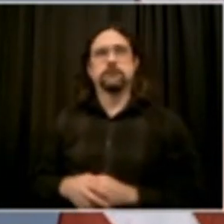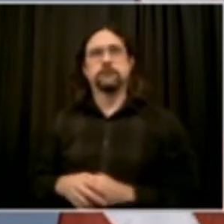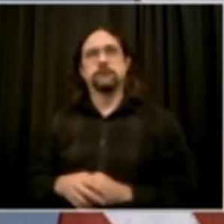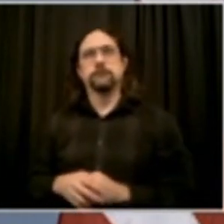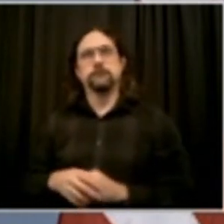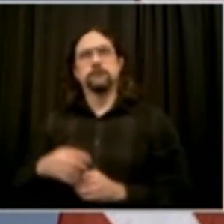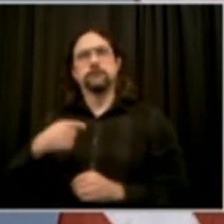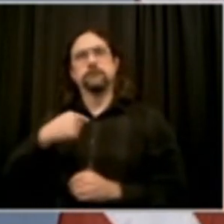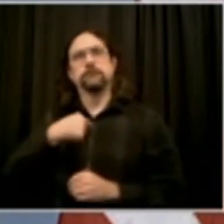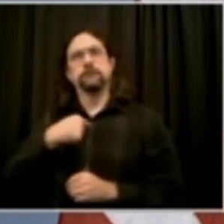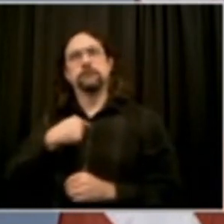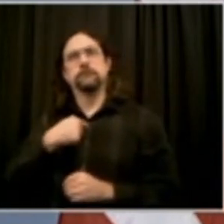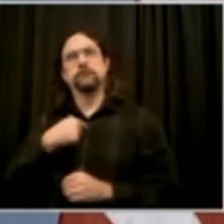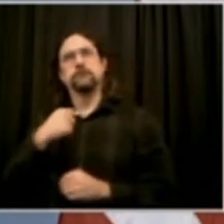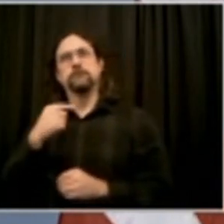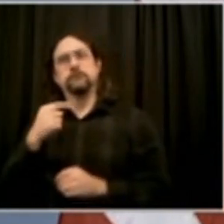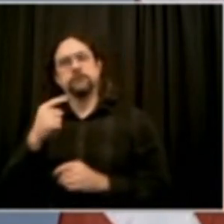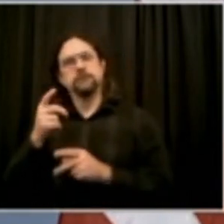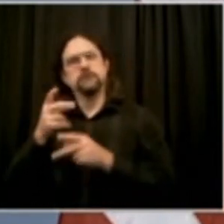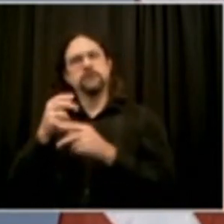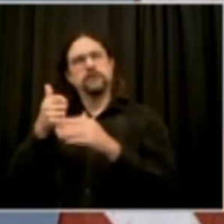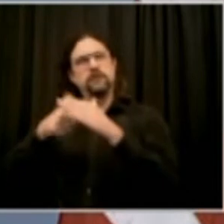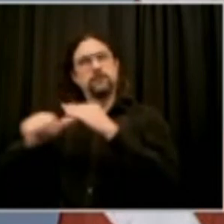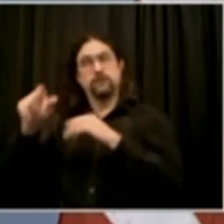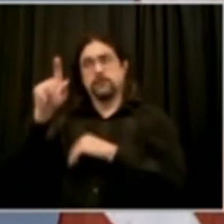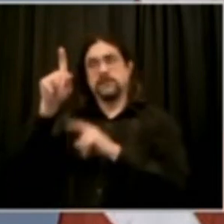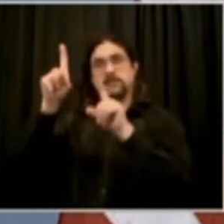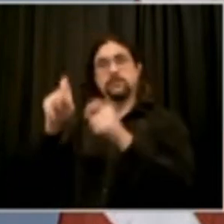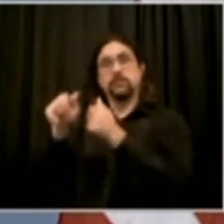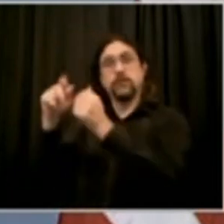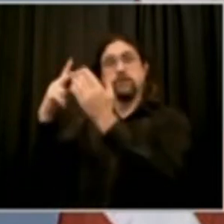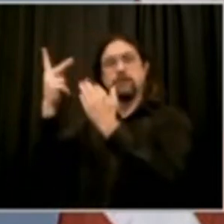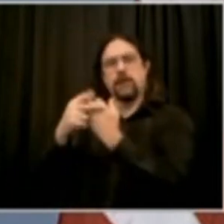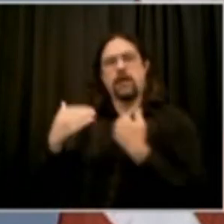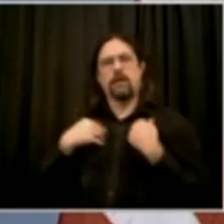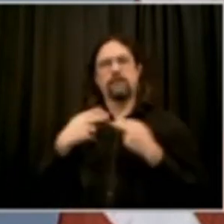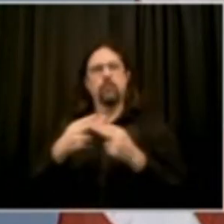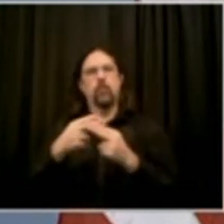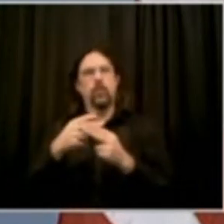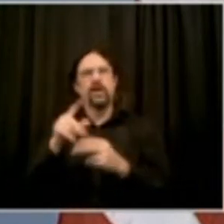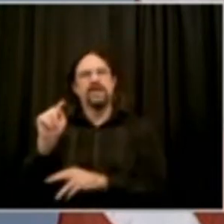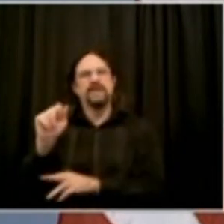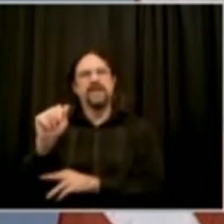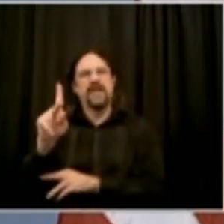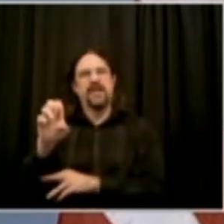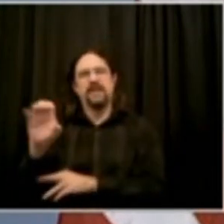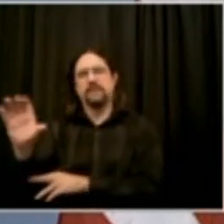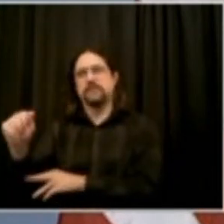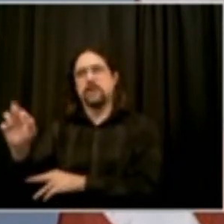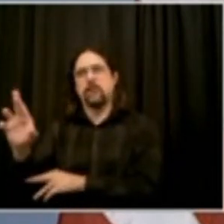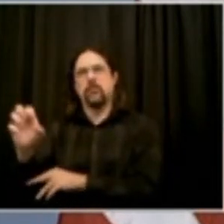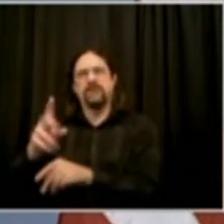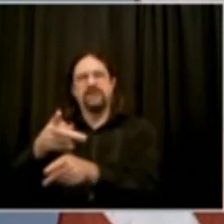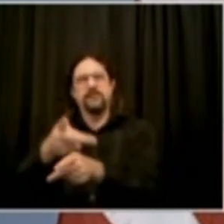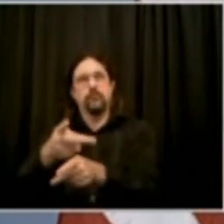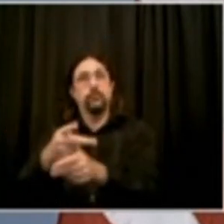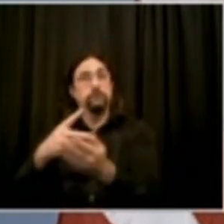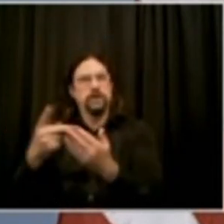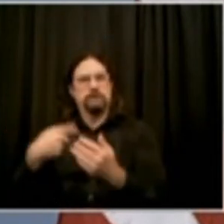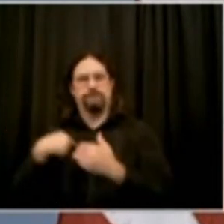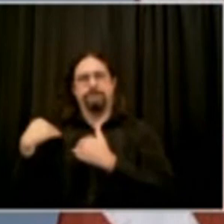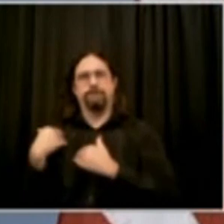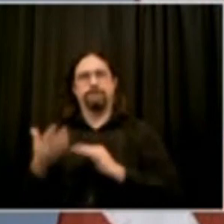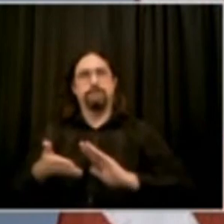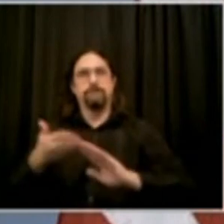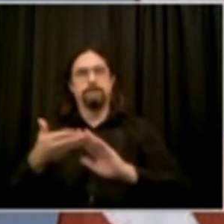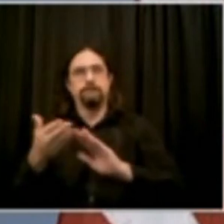program has looked like helping New Yorkers connect with a hotel so that they have a physical space and the amenities that they need to prevent spreading the